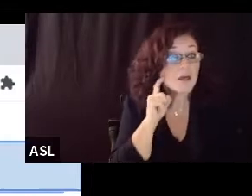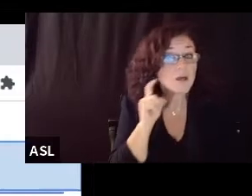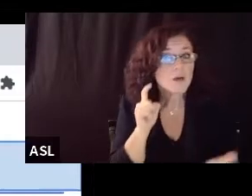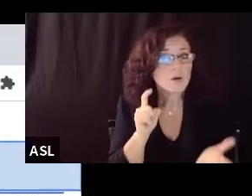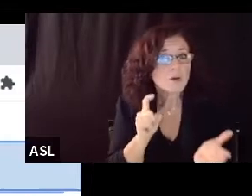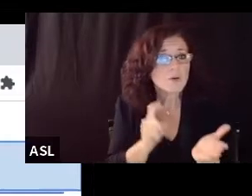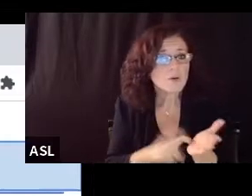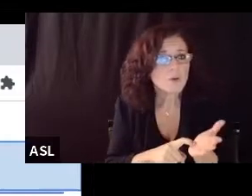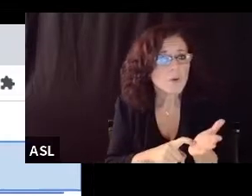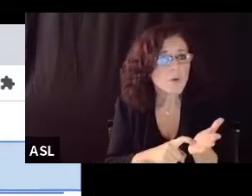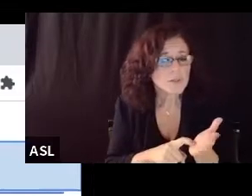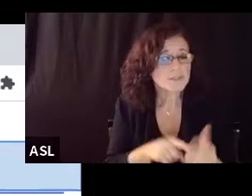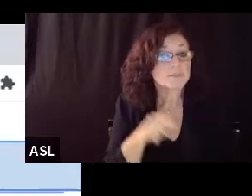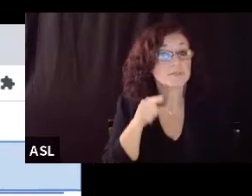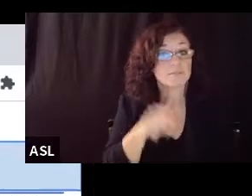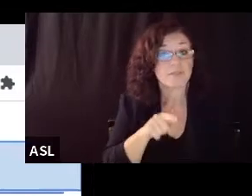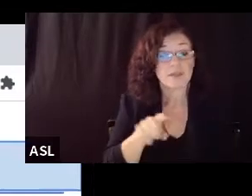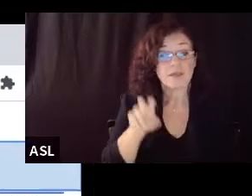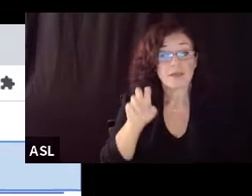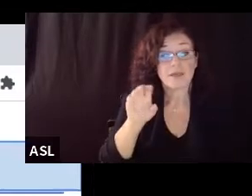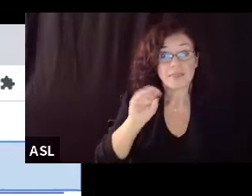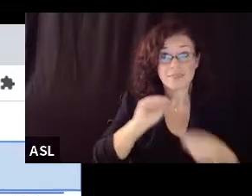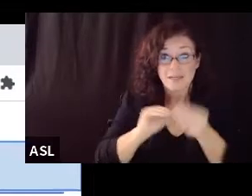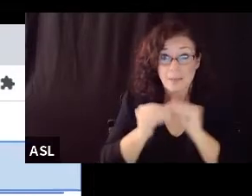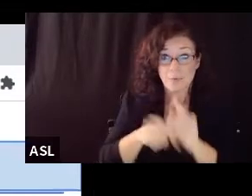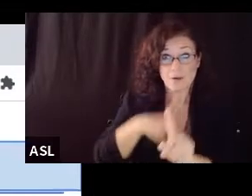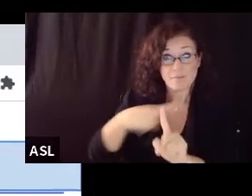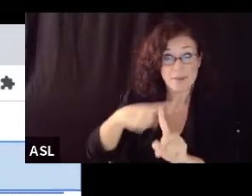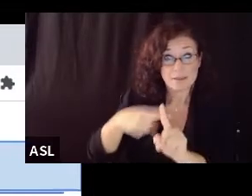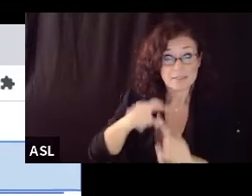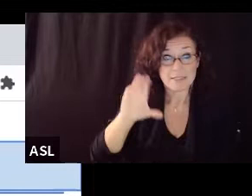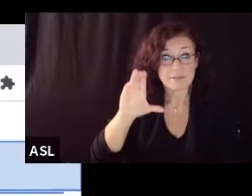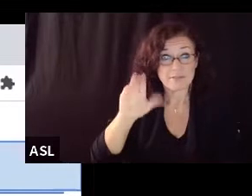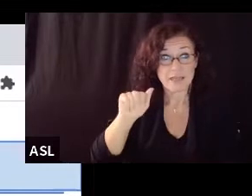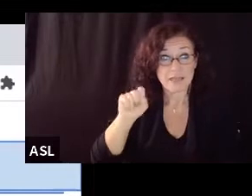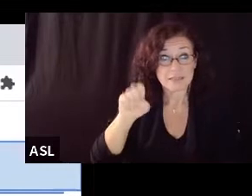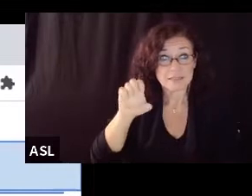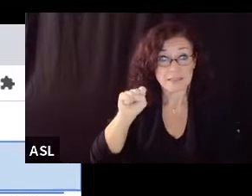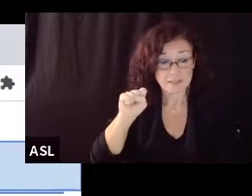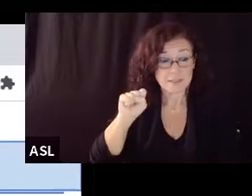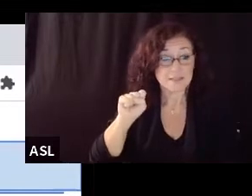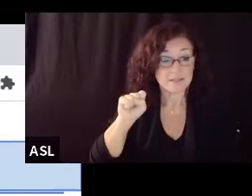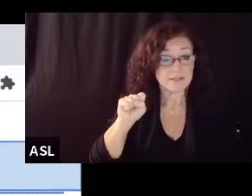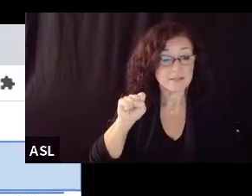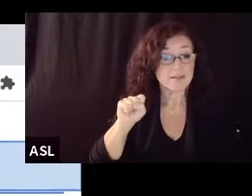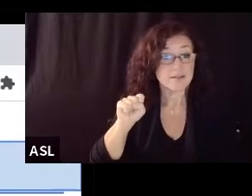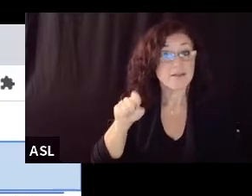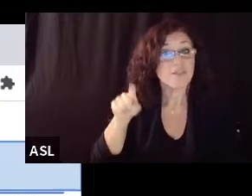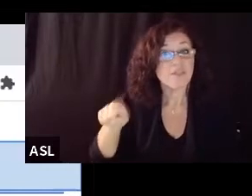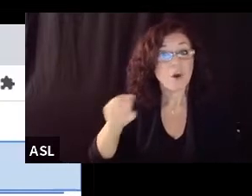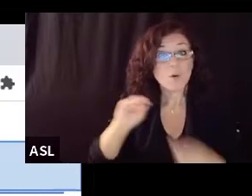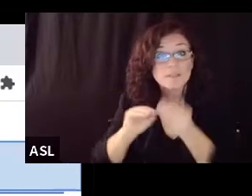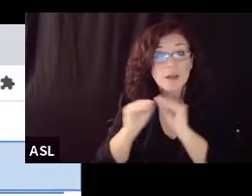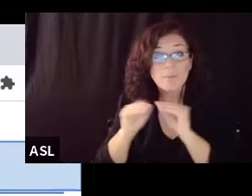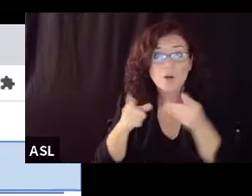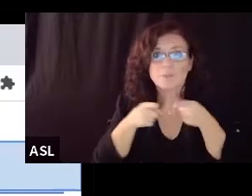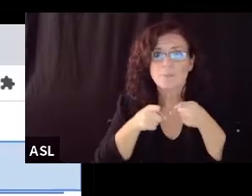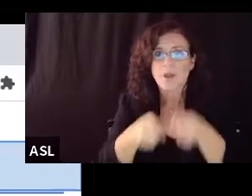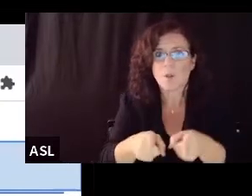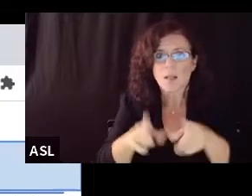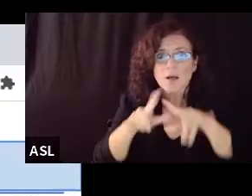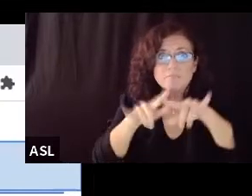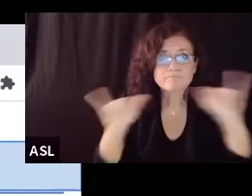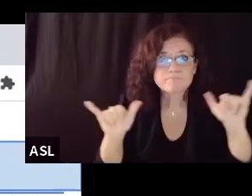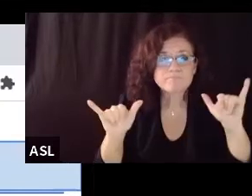the rate of positive cases um those trends um align with what we know to be true